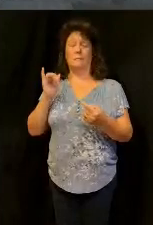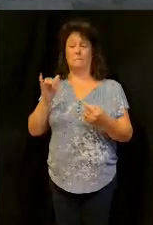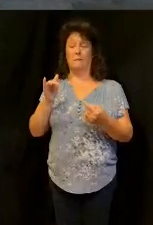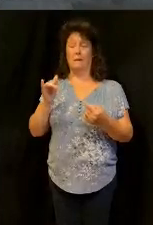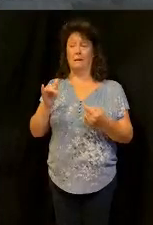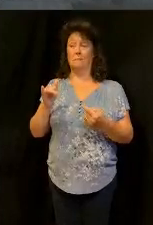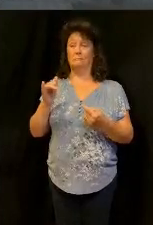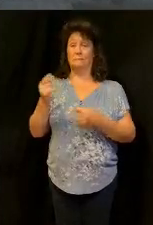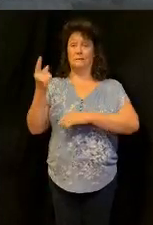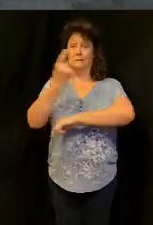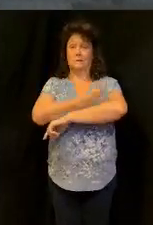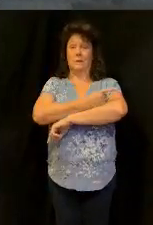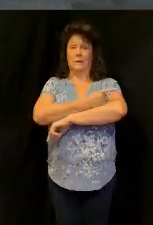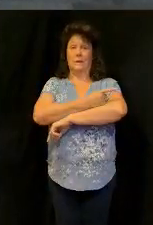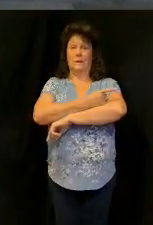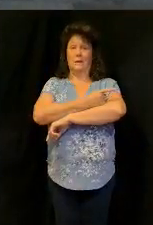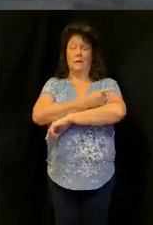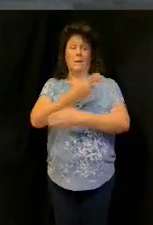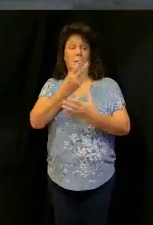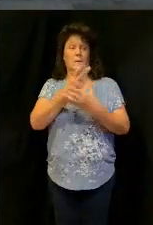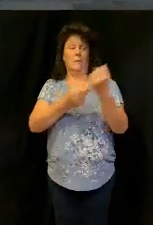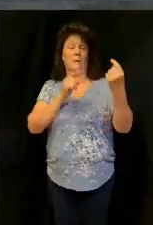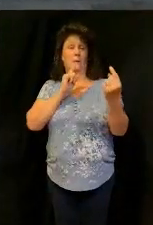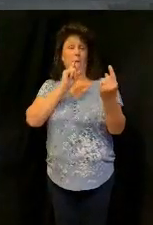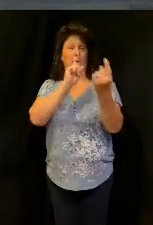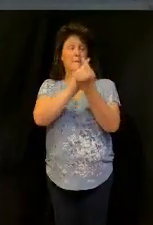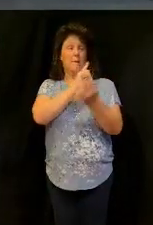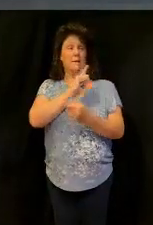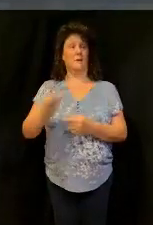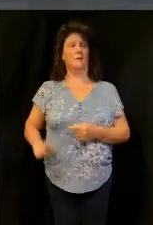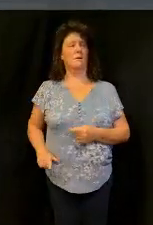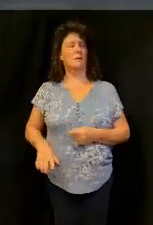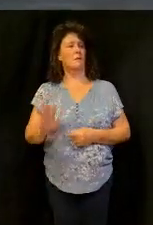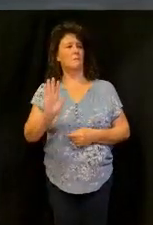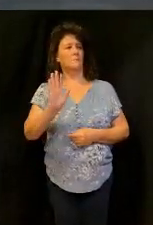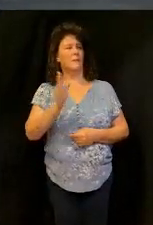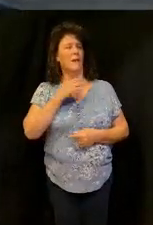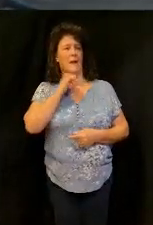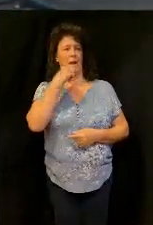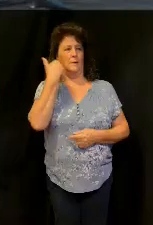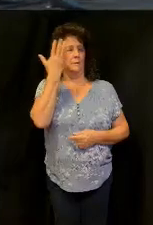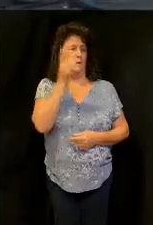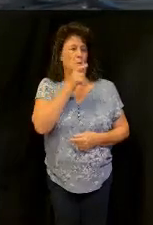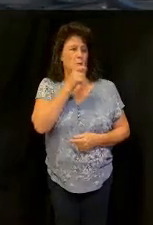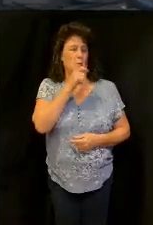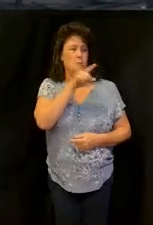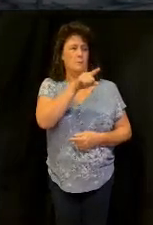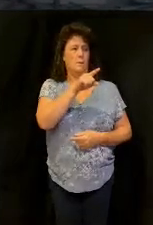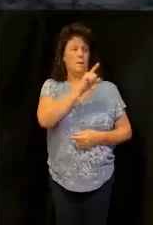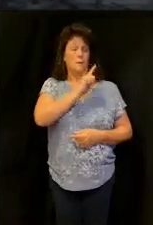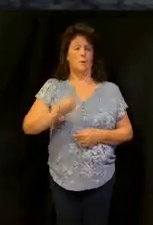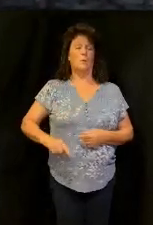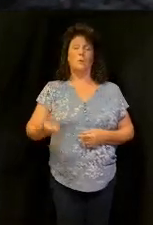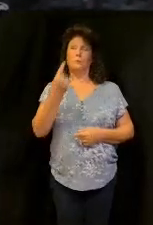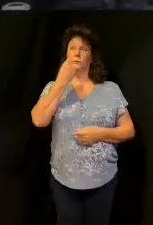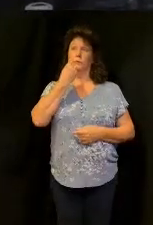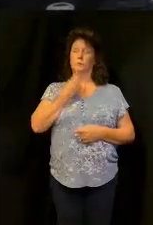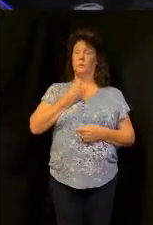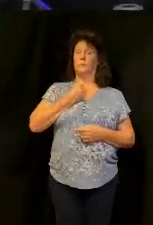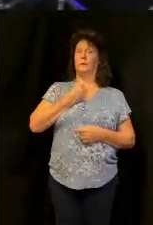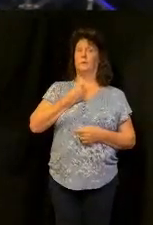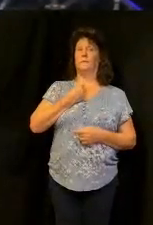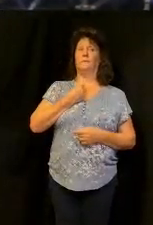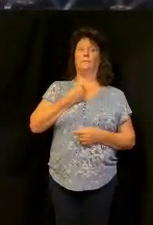we both met the lord because he come to me he said hey man i don't know you that well he said but the lord told me that